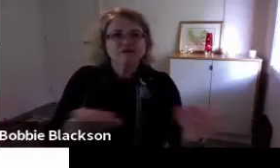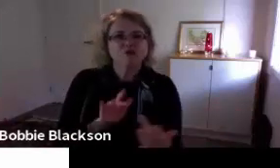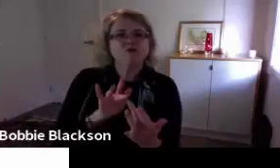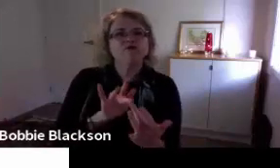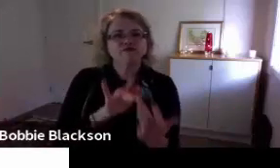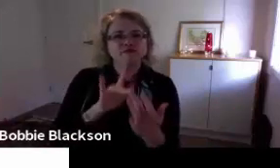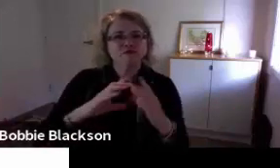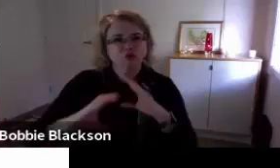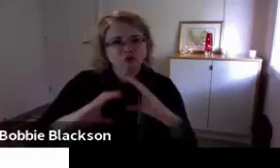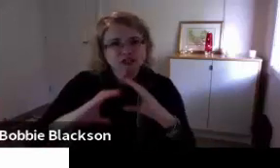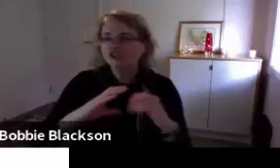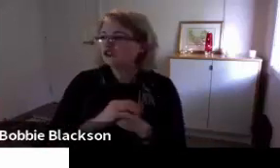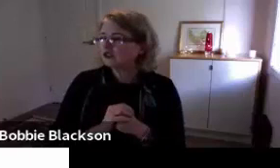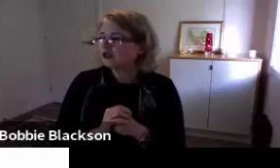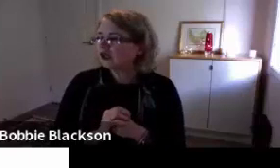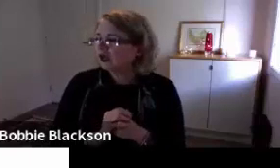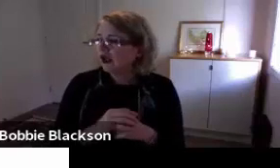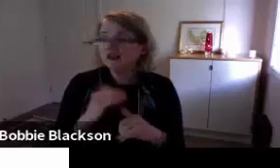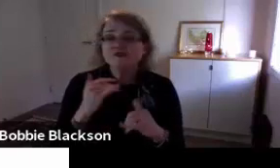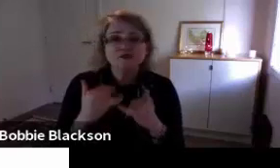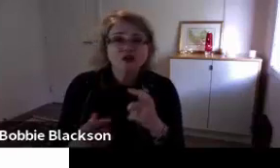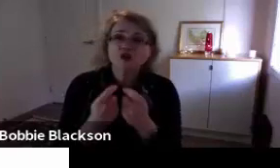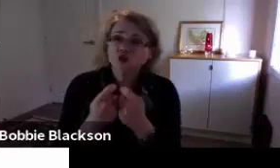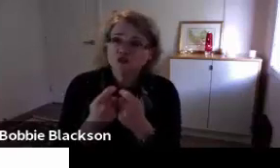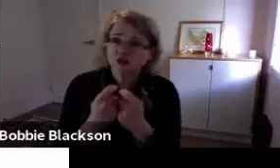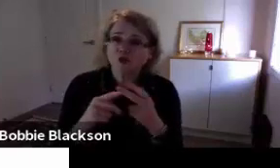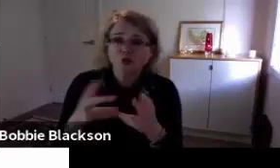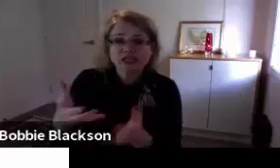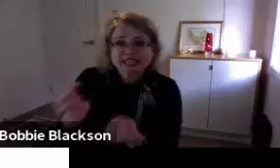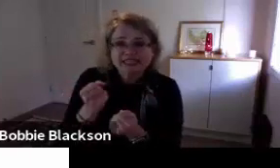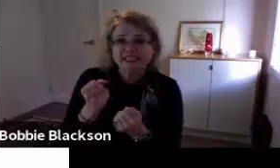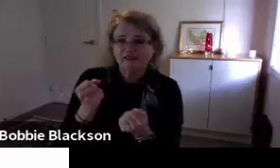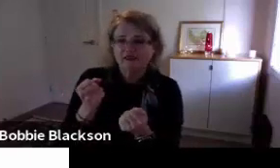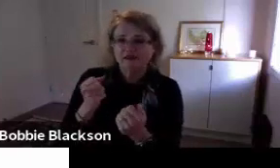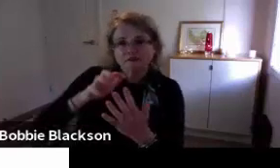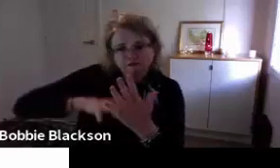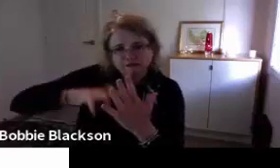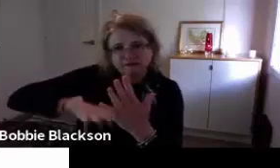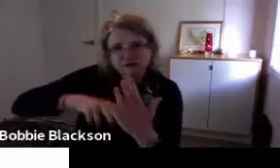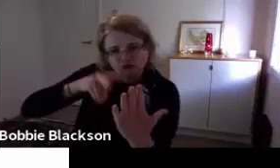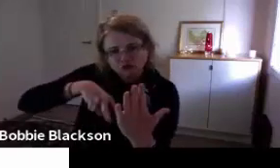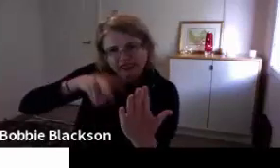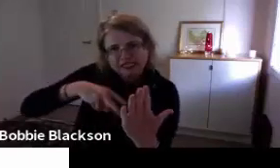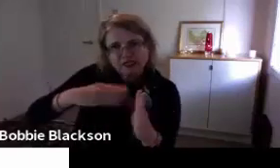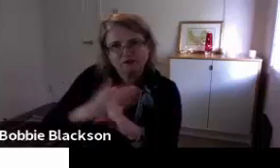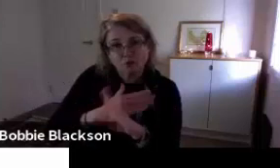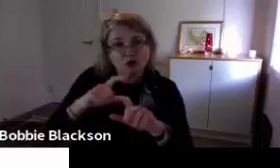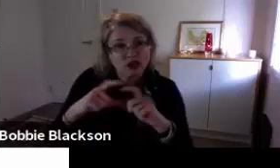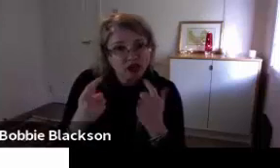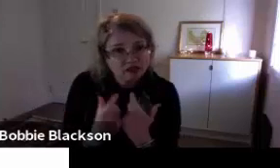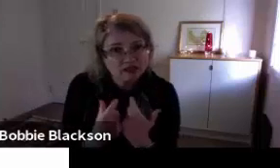University email address with the students in order to converse with the student. This has been very valuable